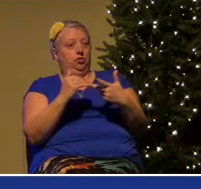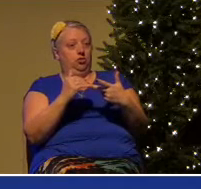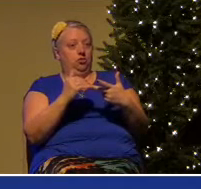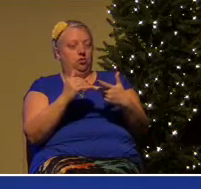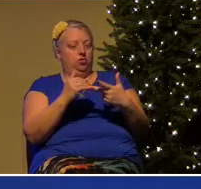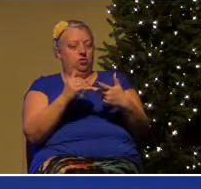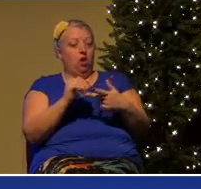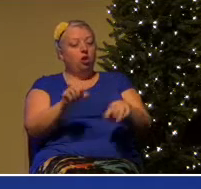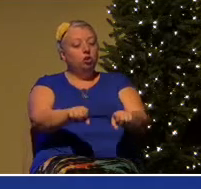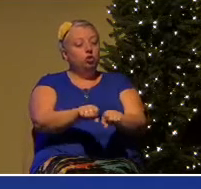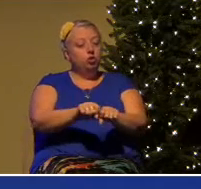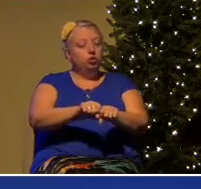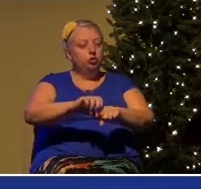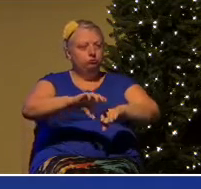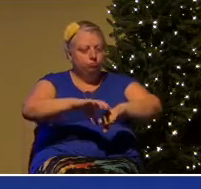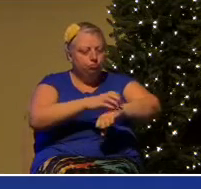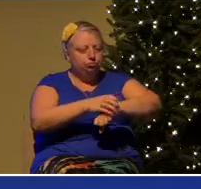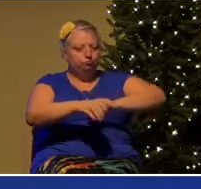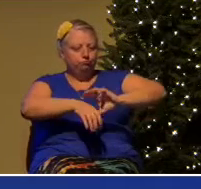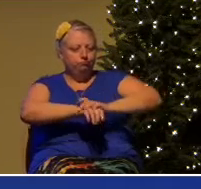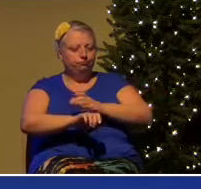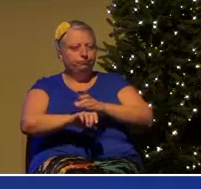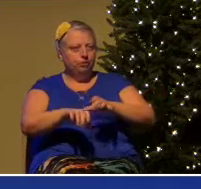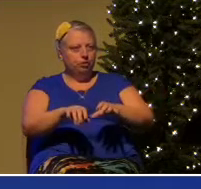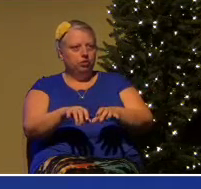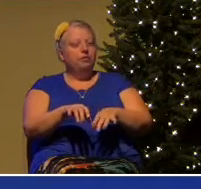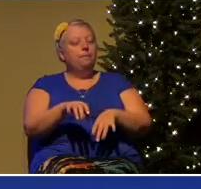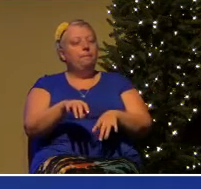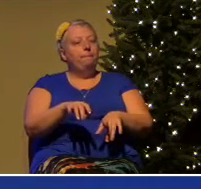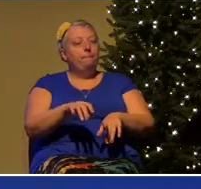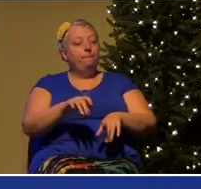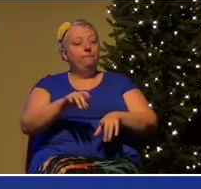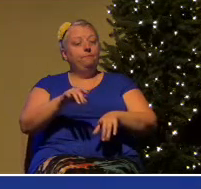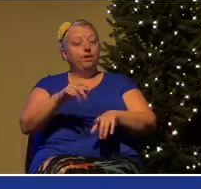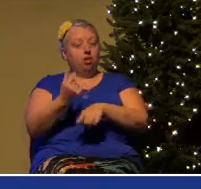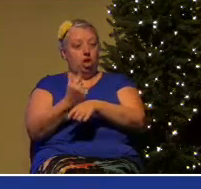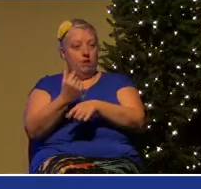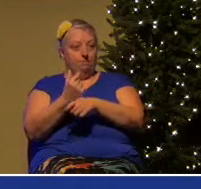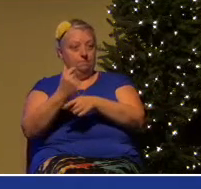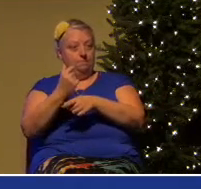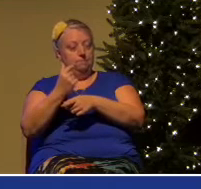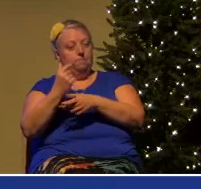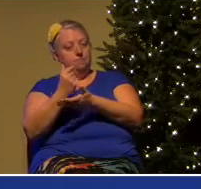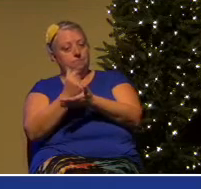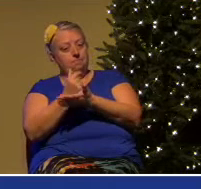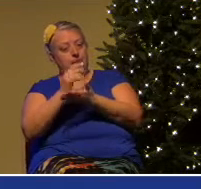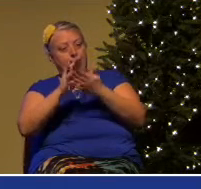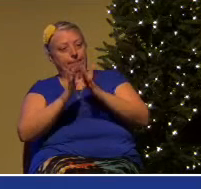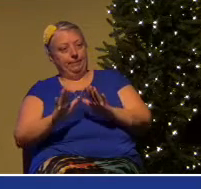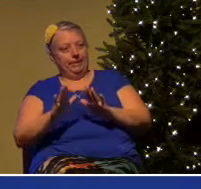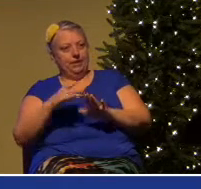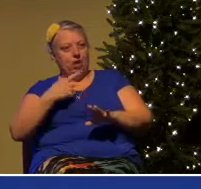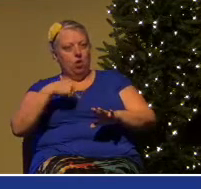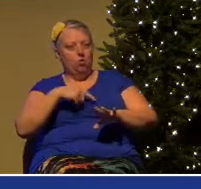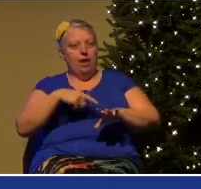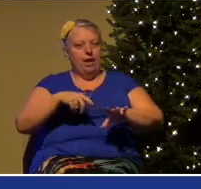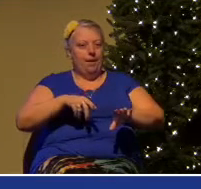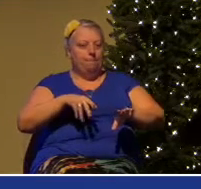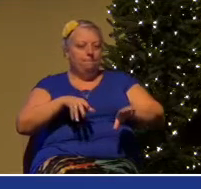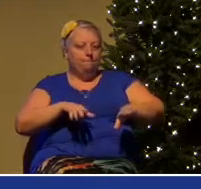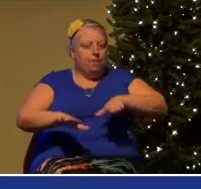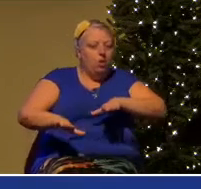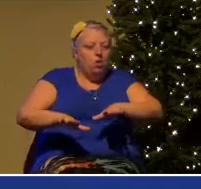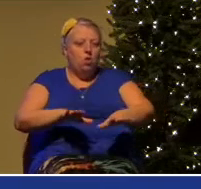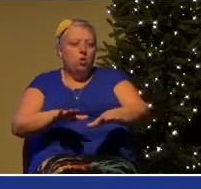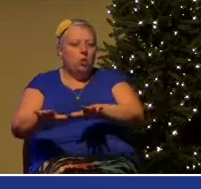bread of that comes from the gospel of peace, and that is that we need to be limber on our